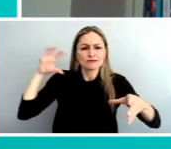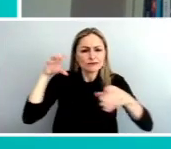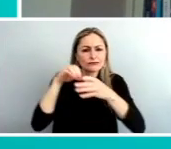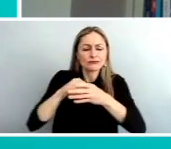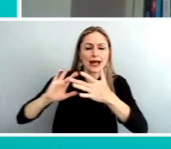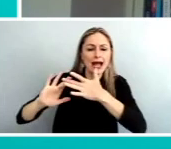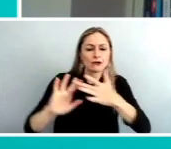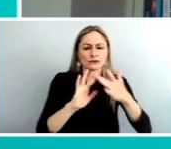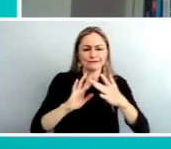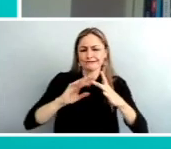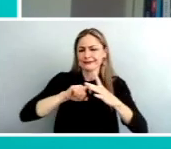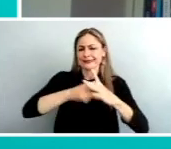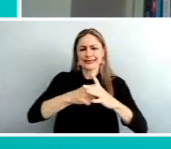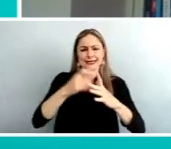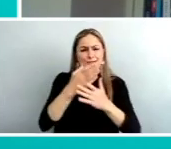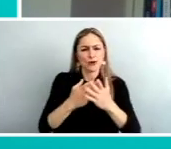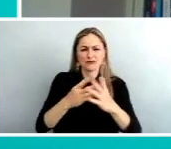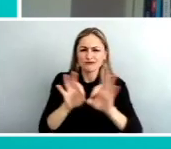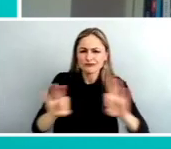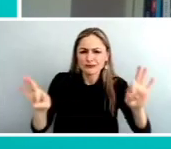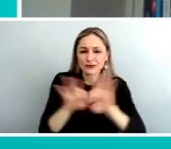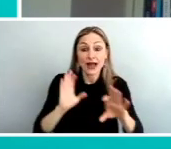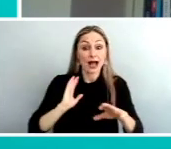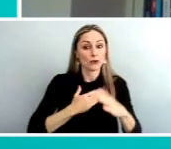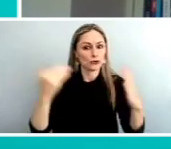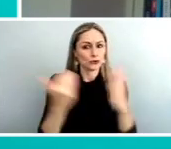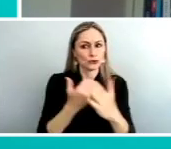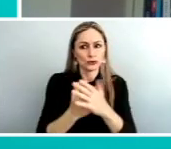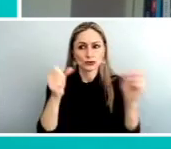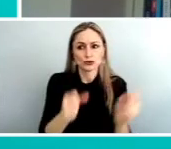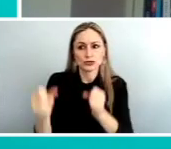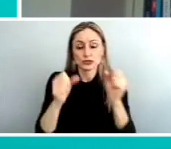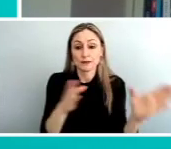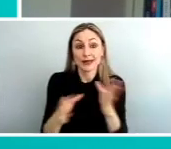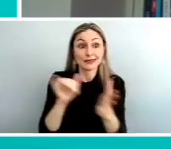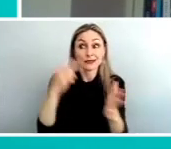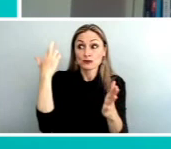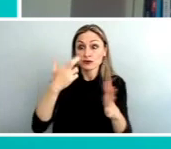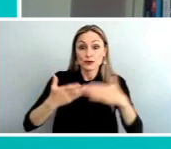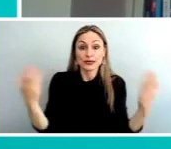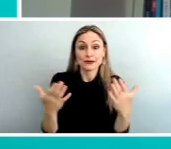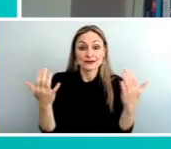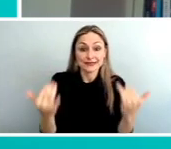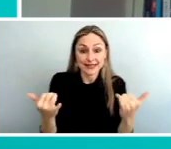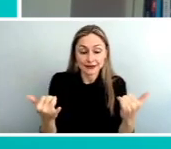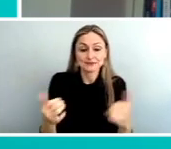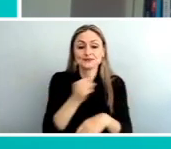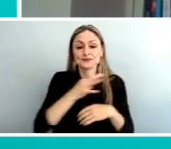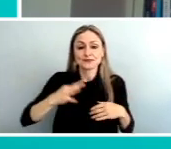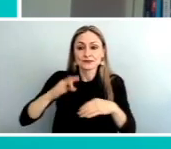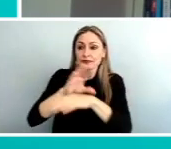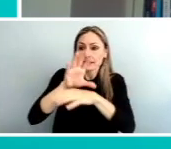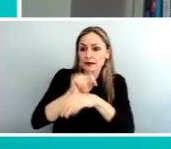component of our new strategic plan, and it's why we're here today. The staff and the consultants working on